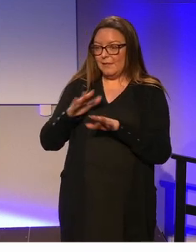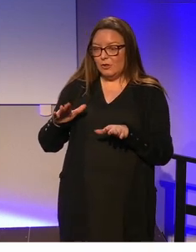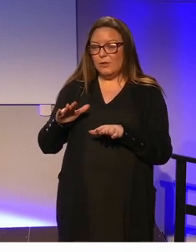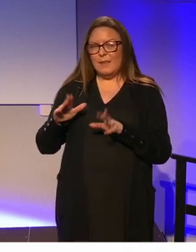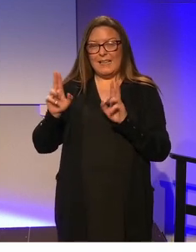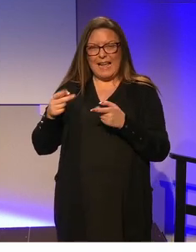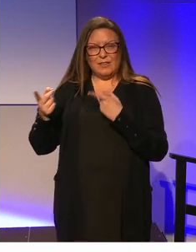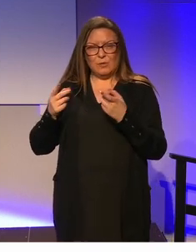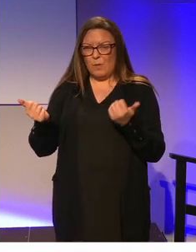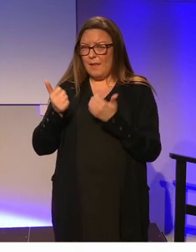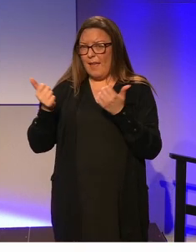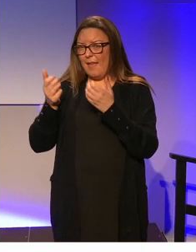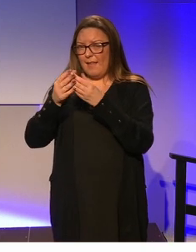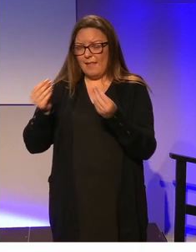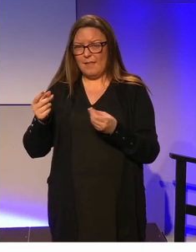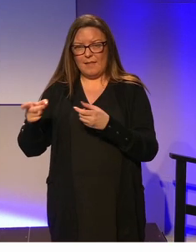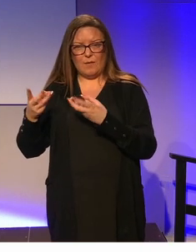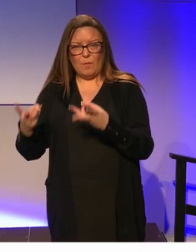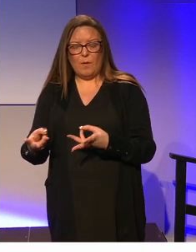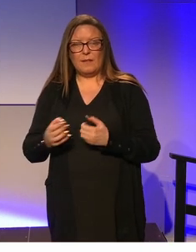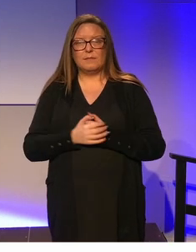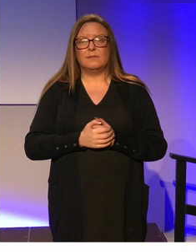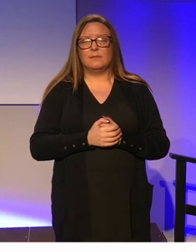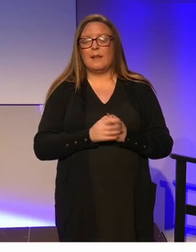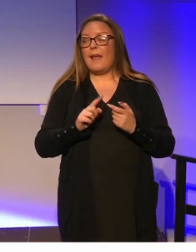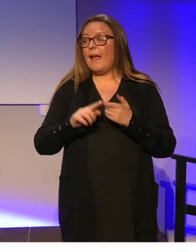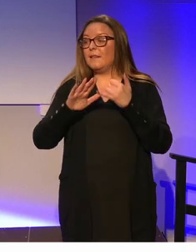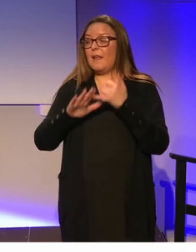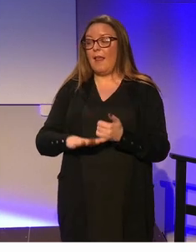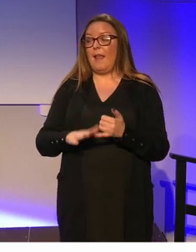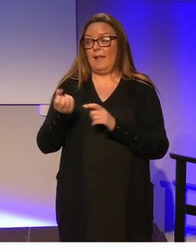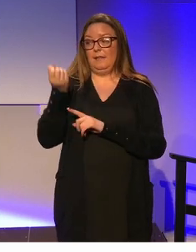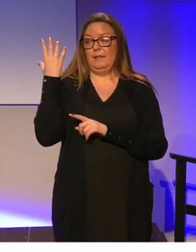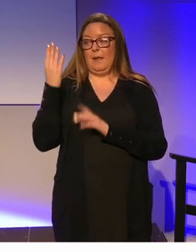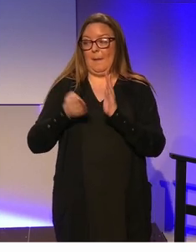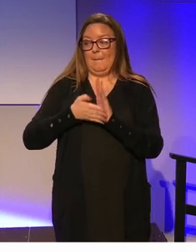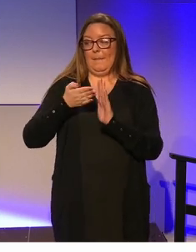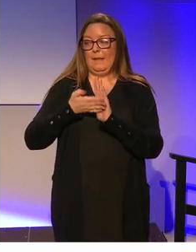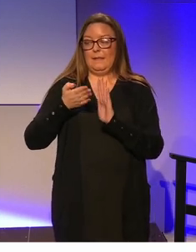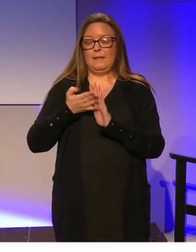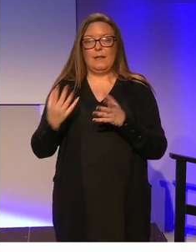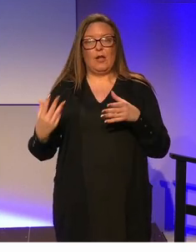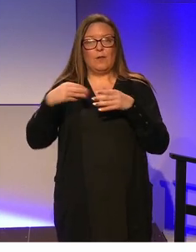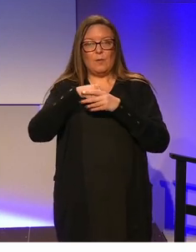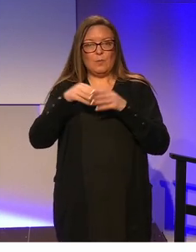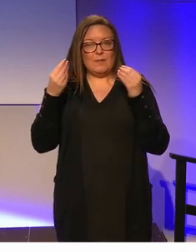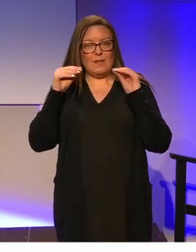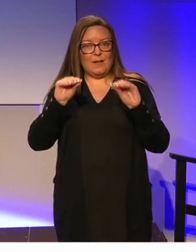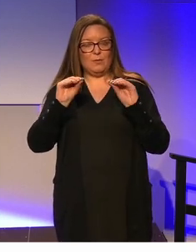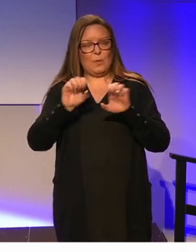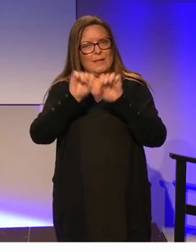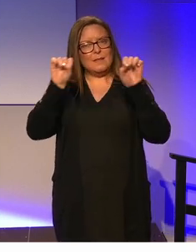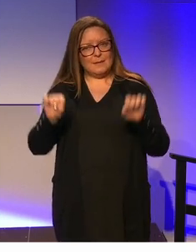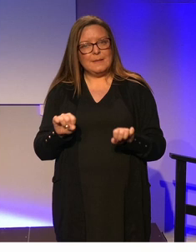their mind to it, they can do absolutely anything. And the final slide here is building an inclusive education system. And it's very